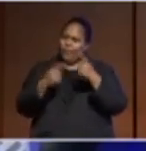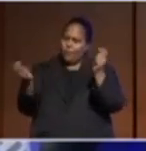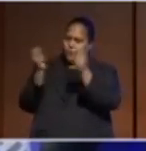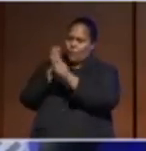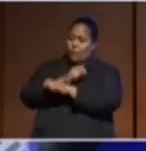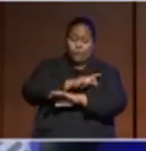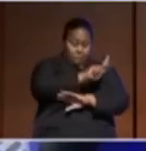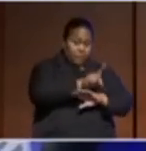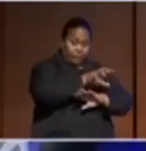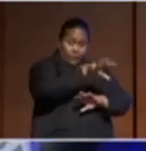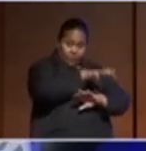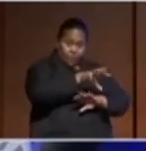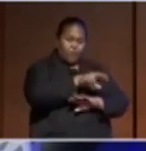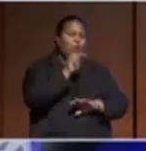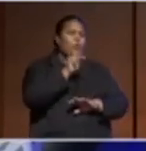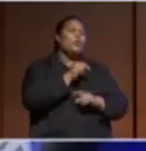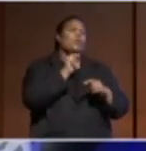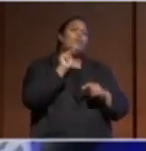need to do a lot of reclaiming.